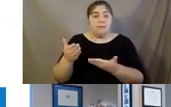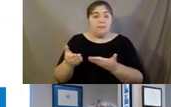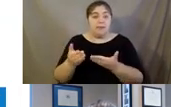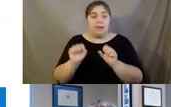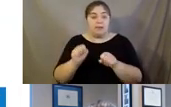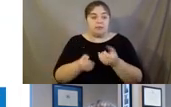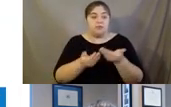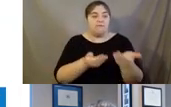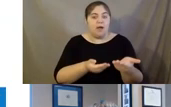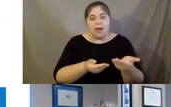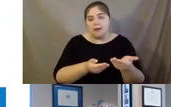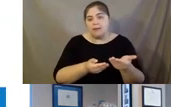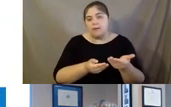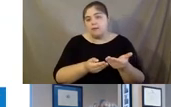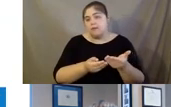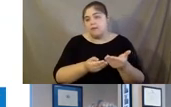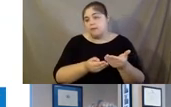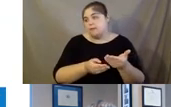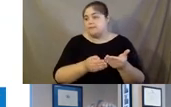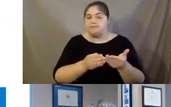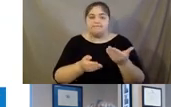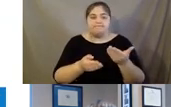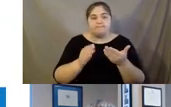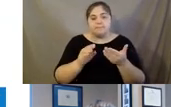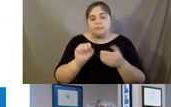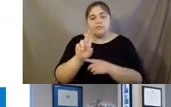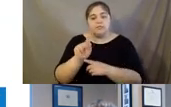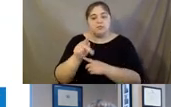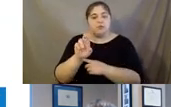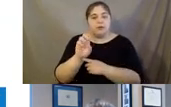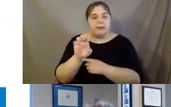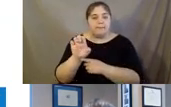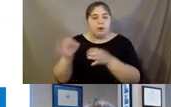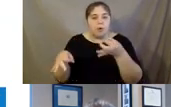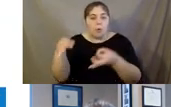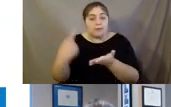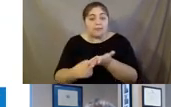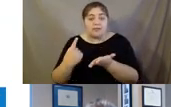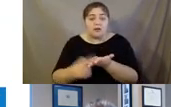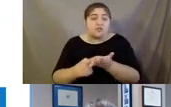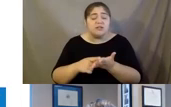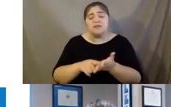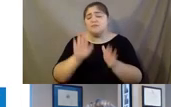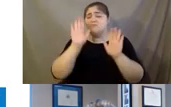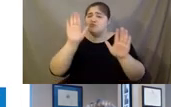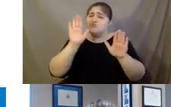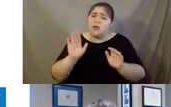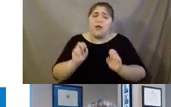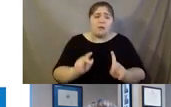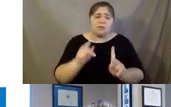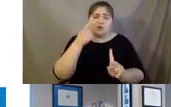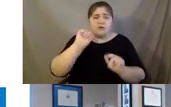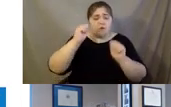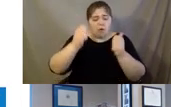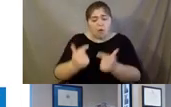Supreme Court kinds of discussions. It's just a really great opportunity for all of us to share some of